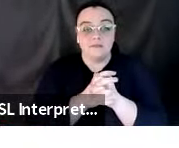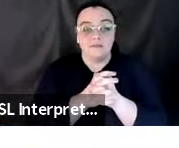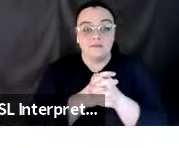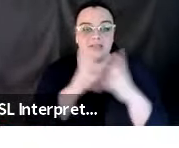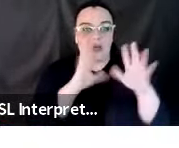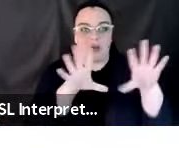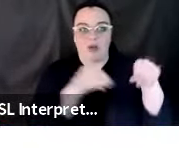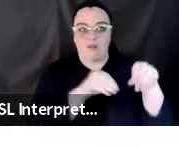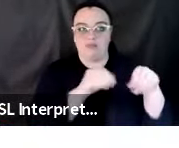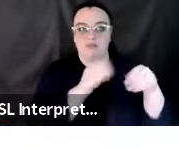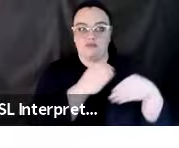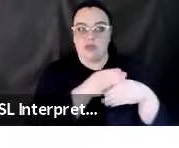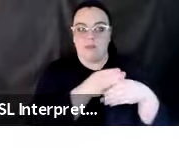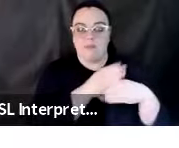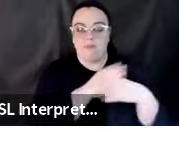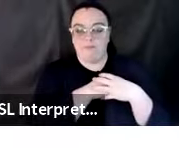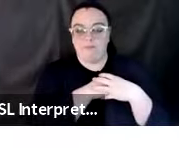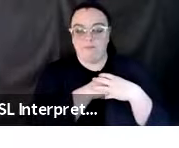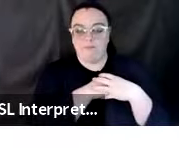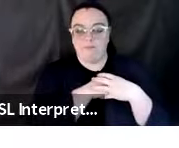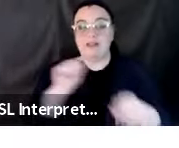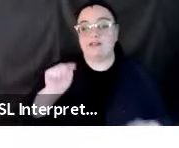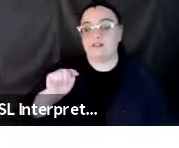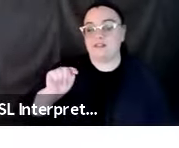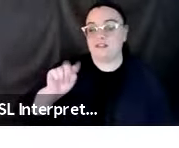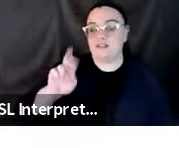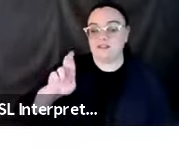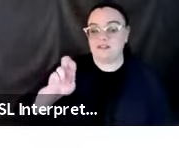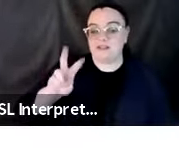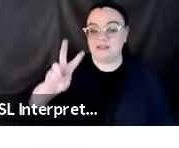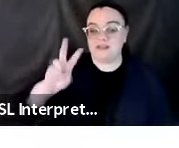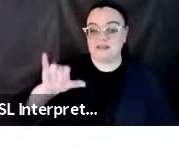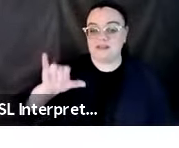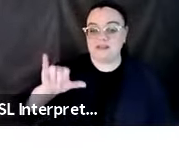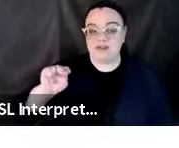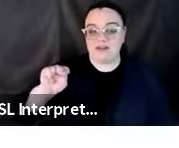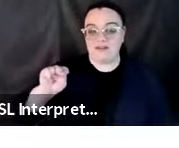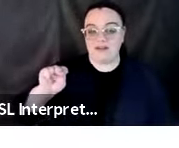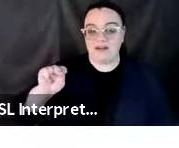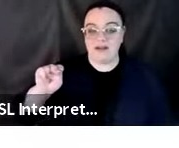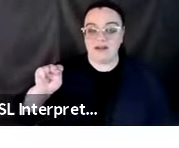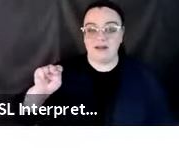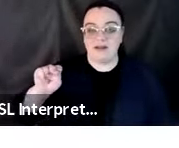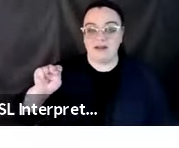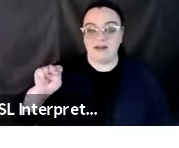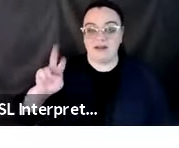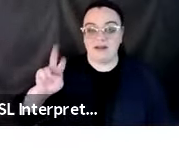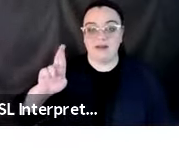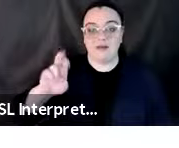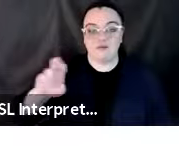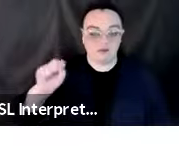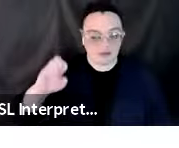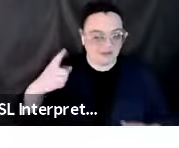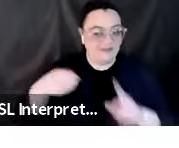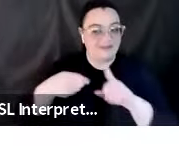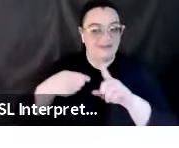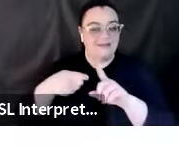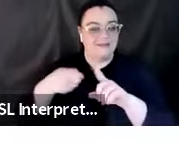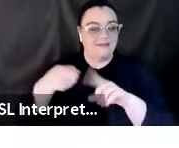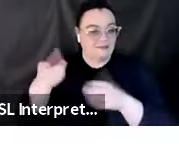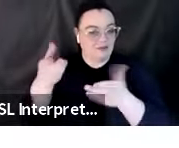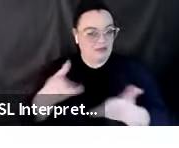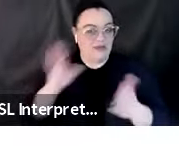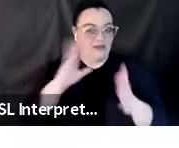sharing because Trevon Reese from Ready America, are you ready to kind of give us a live demonstration?